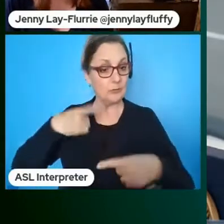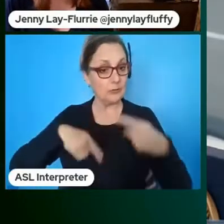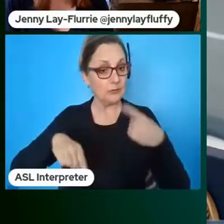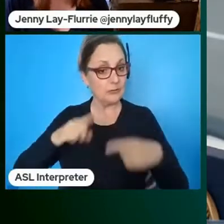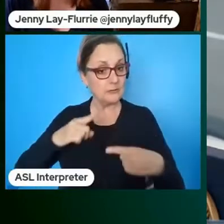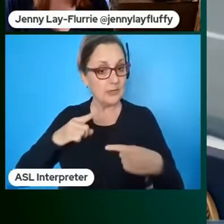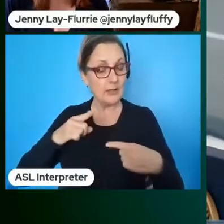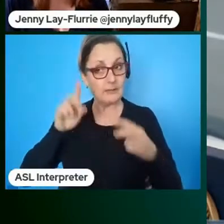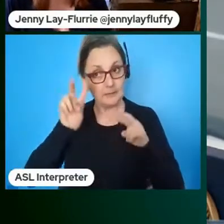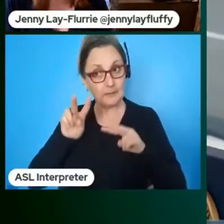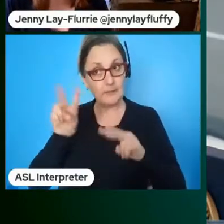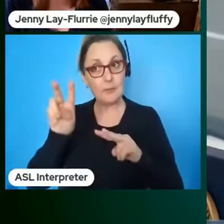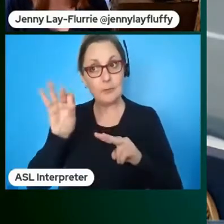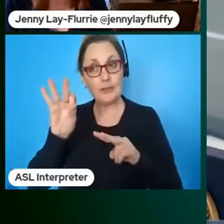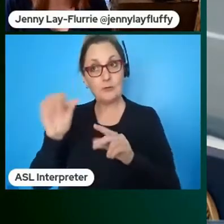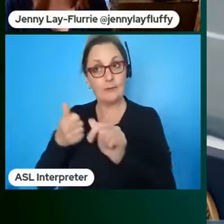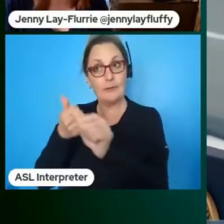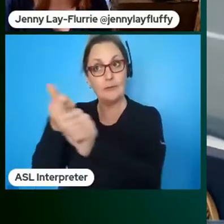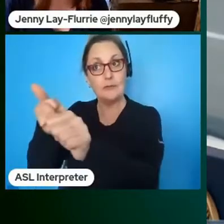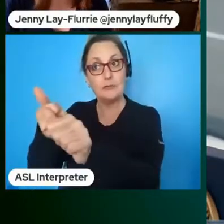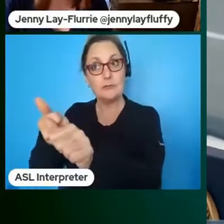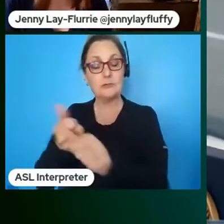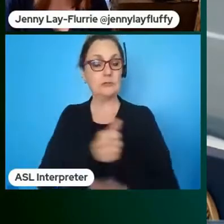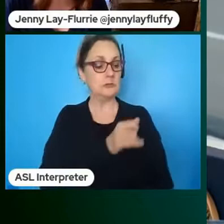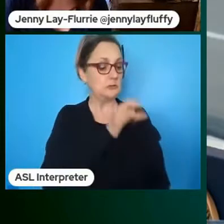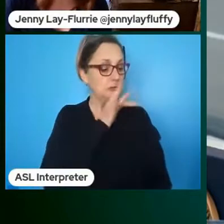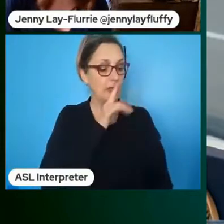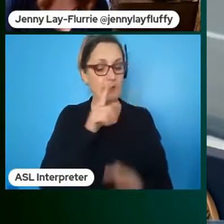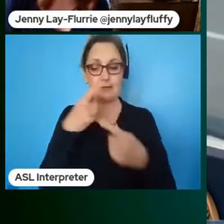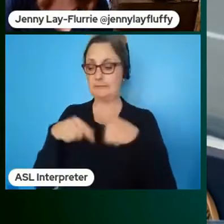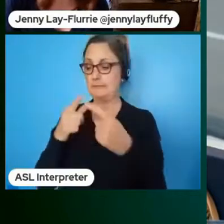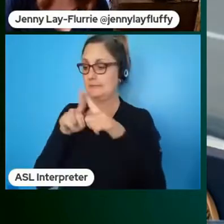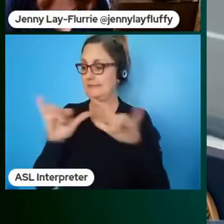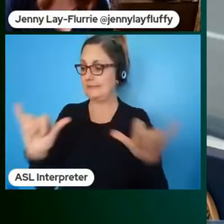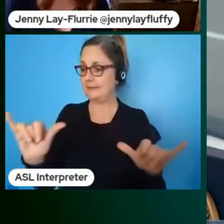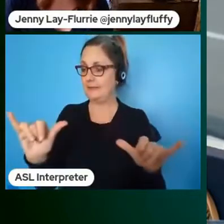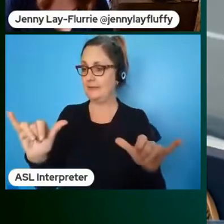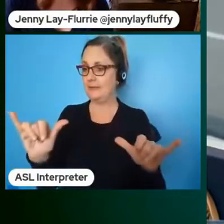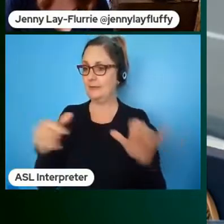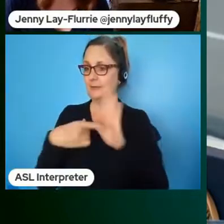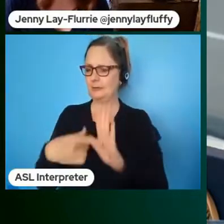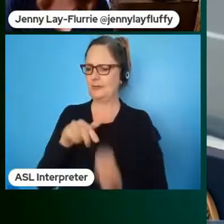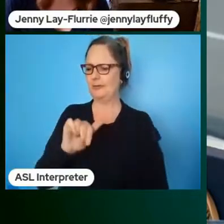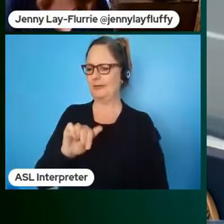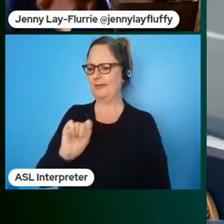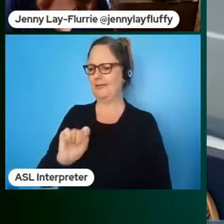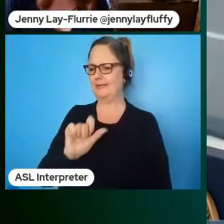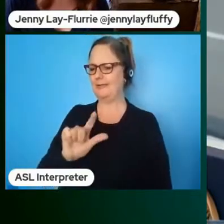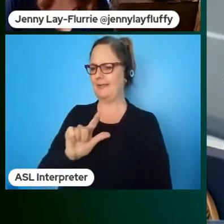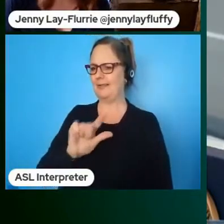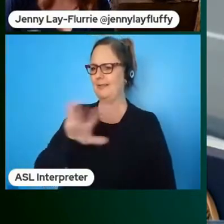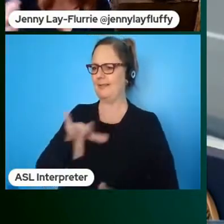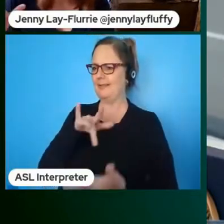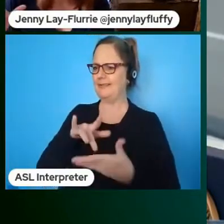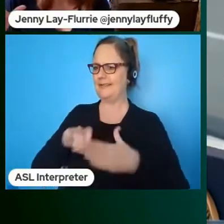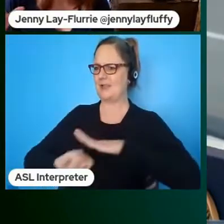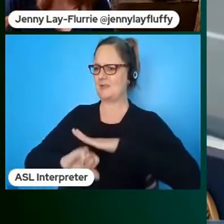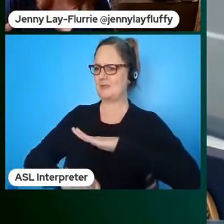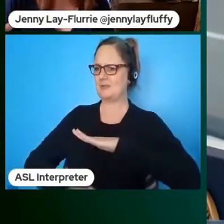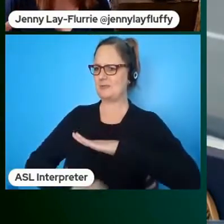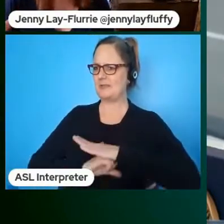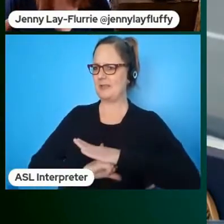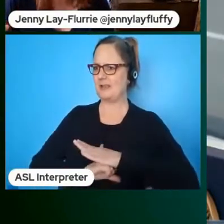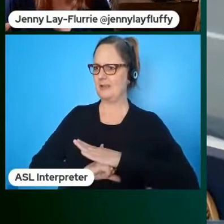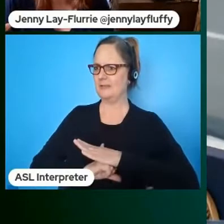pledge of allegiance while speaking the pledge of allegiance bringing american sign language to the center stage we had